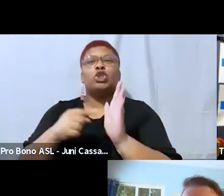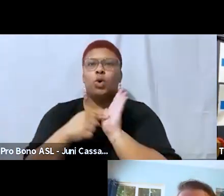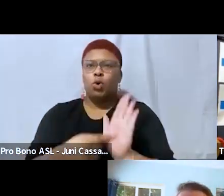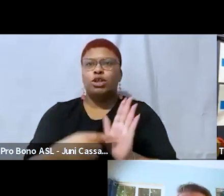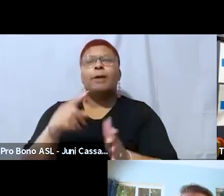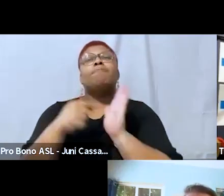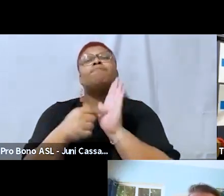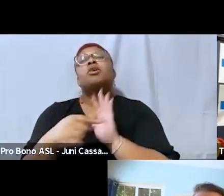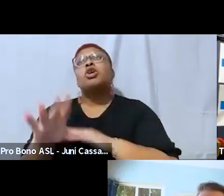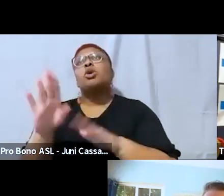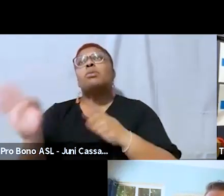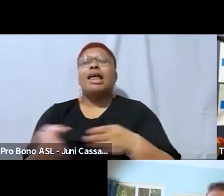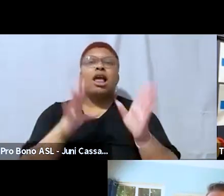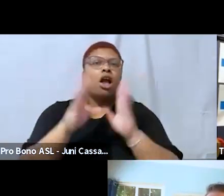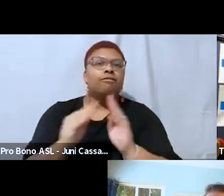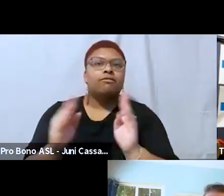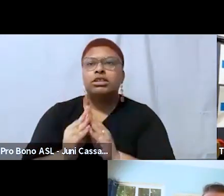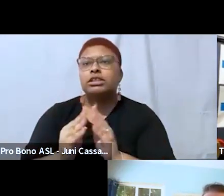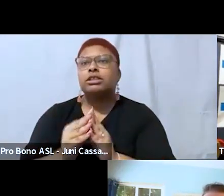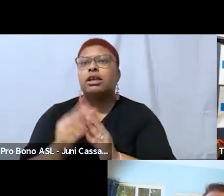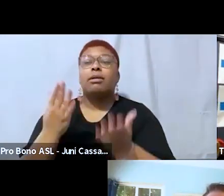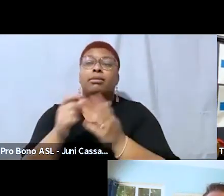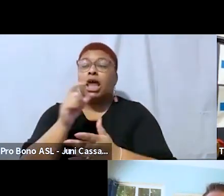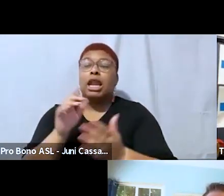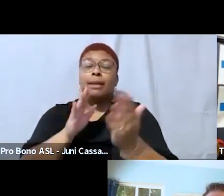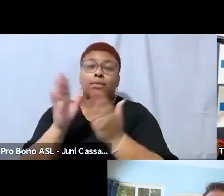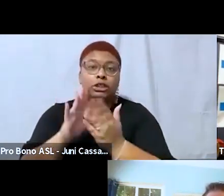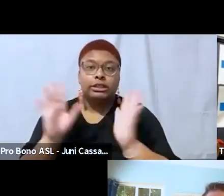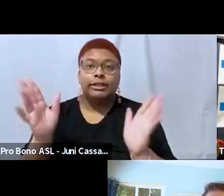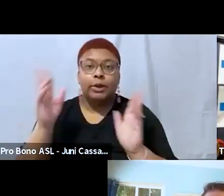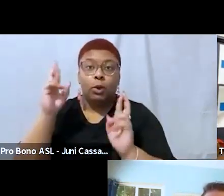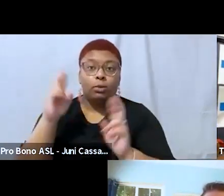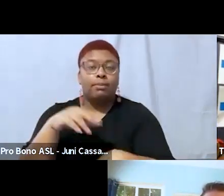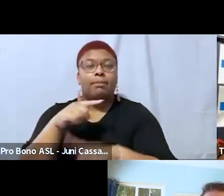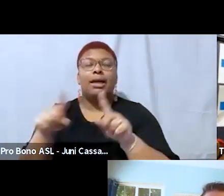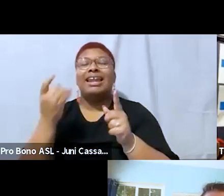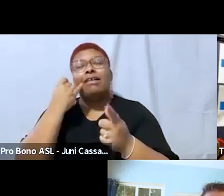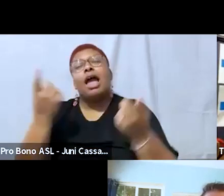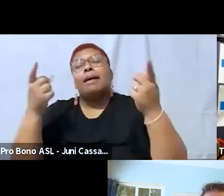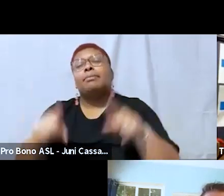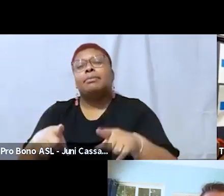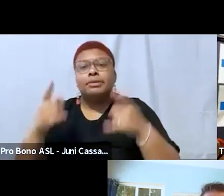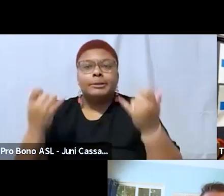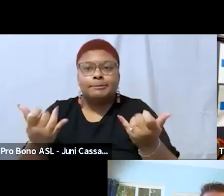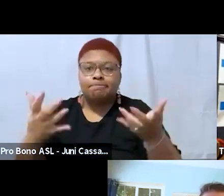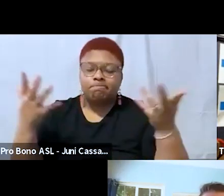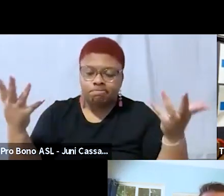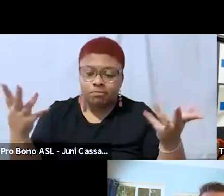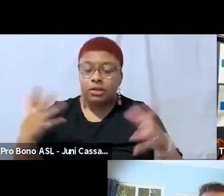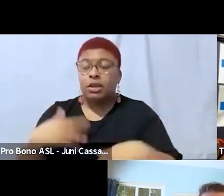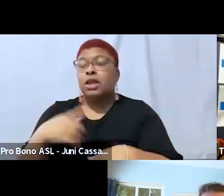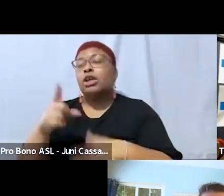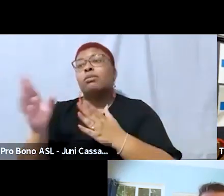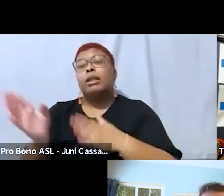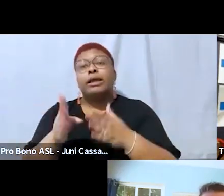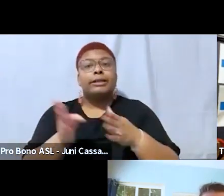a conference um hope is not in person but if it happens to be in person uh at this point and you're planning all